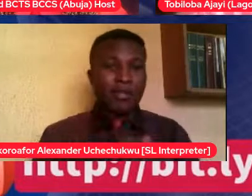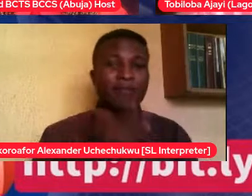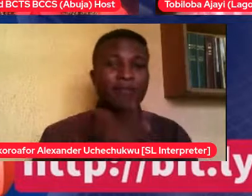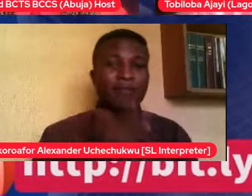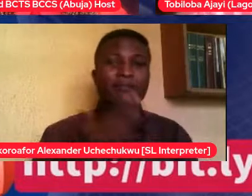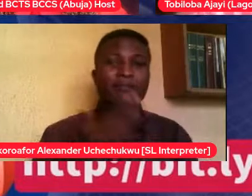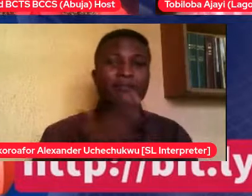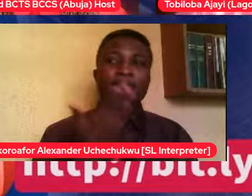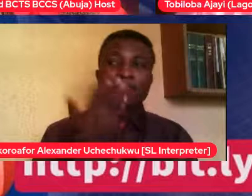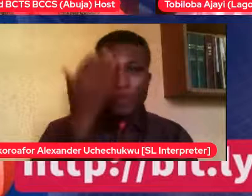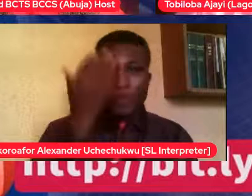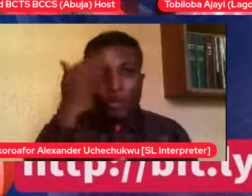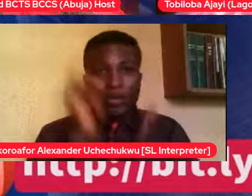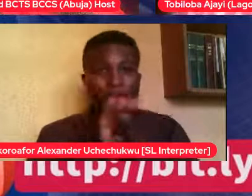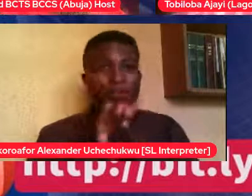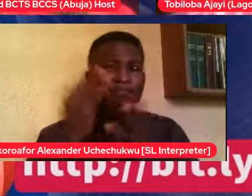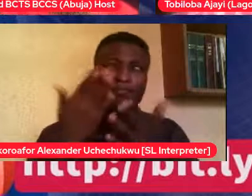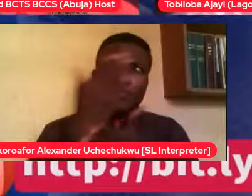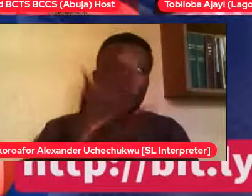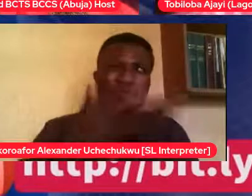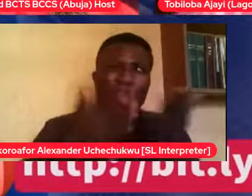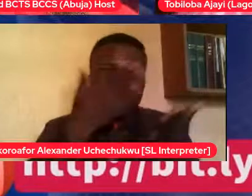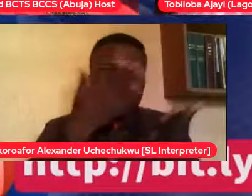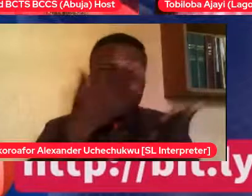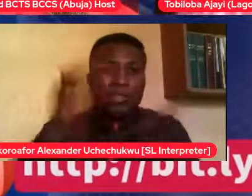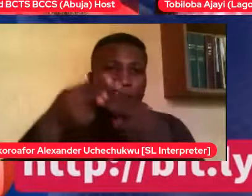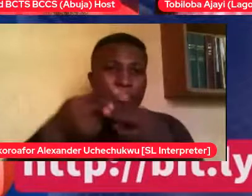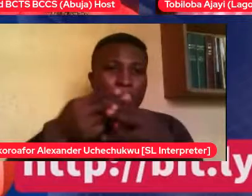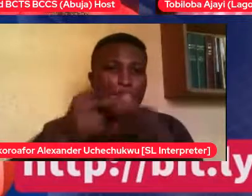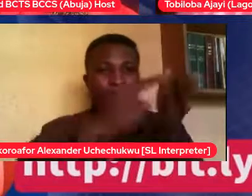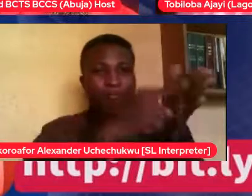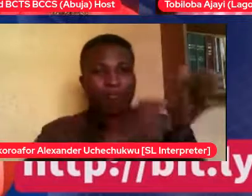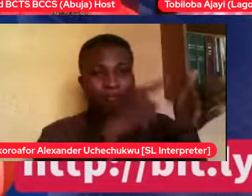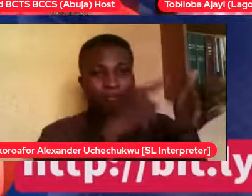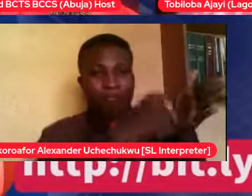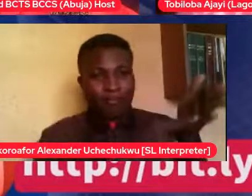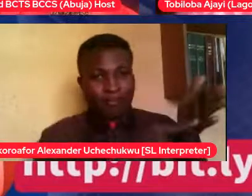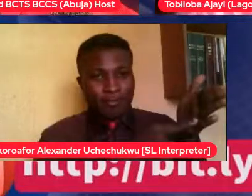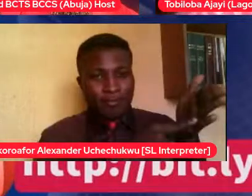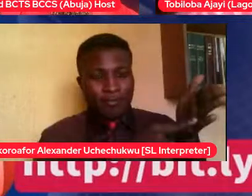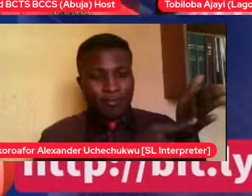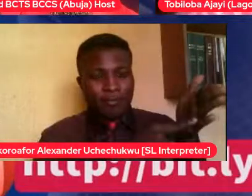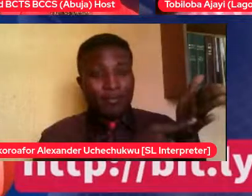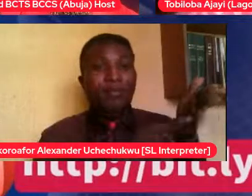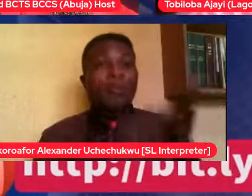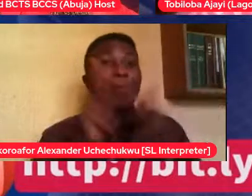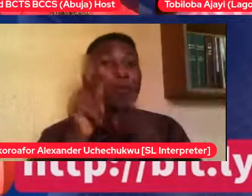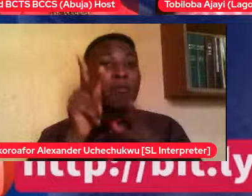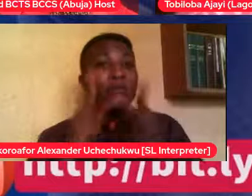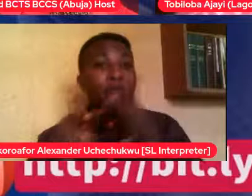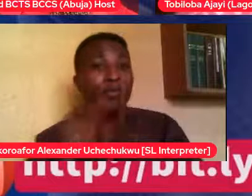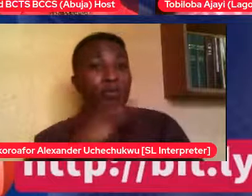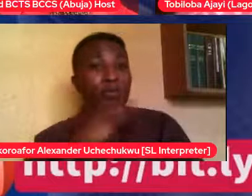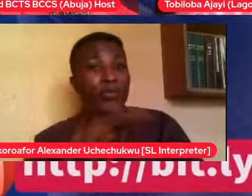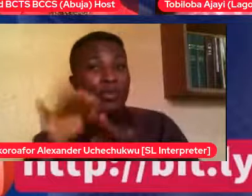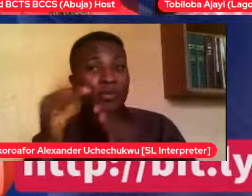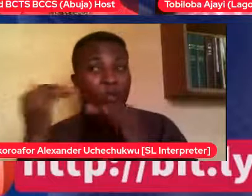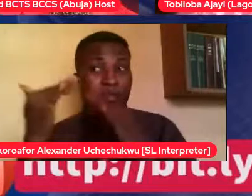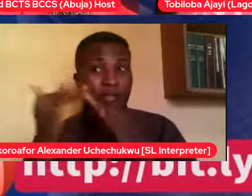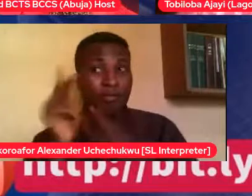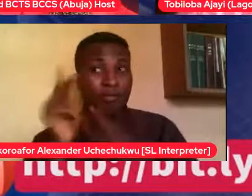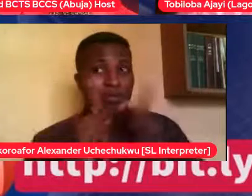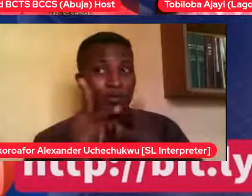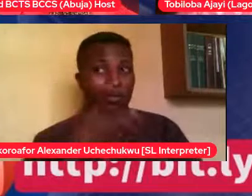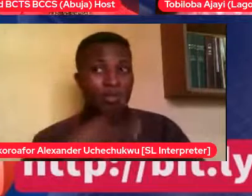expect people like you to be in relationships. And so, they kind of say he's,